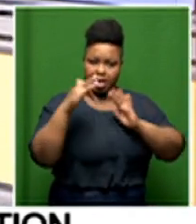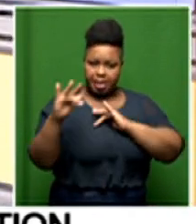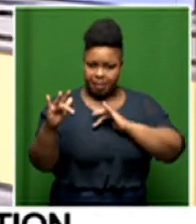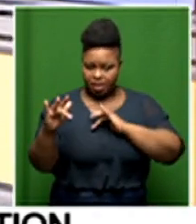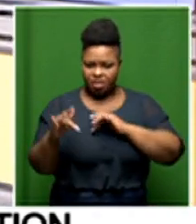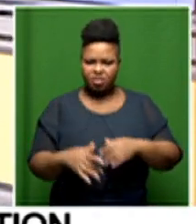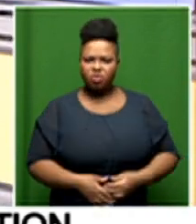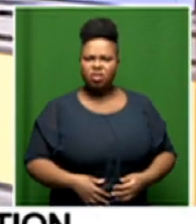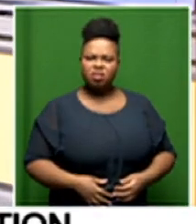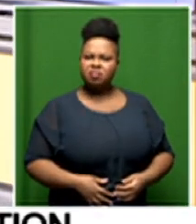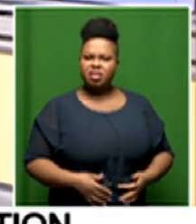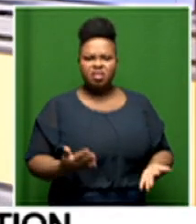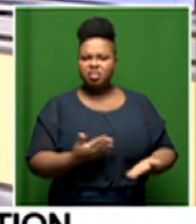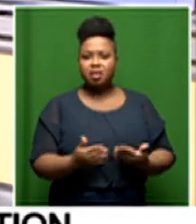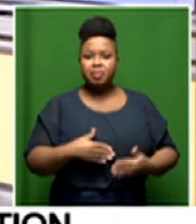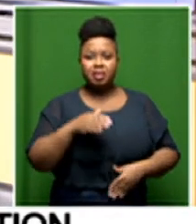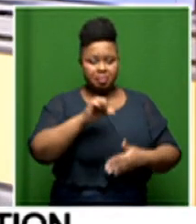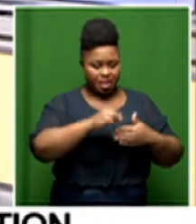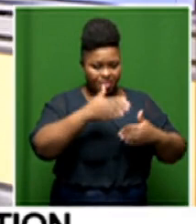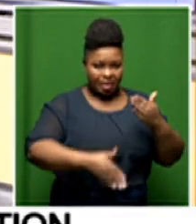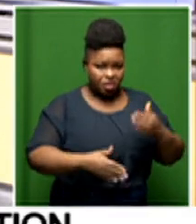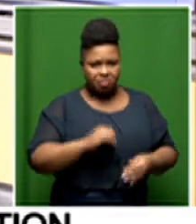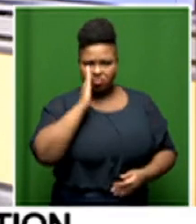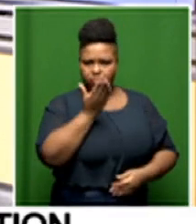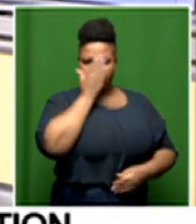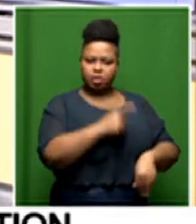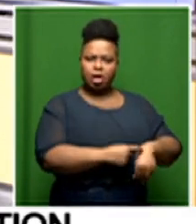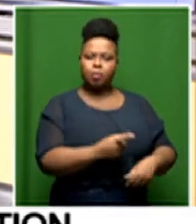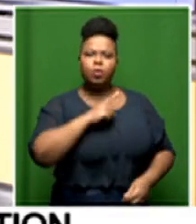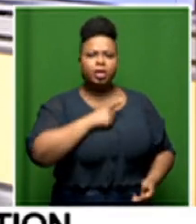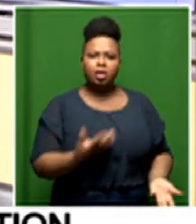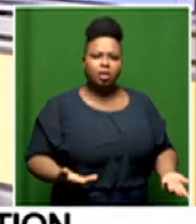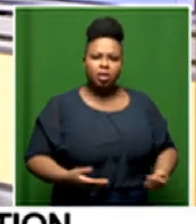uh people have only however got until the end of this month it seems like quite a short period of time